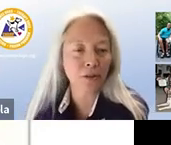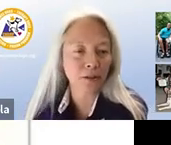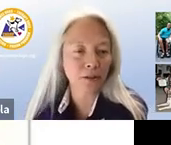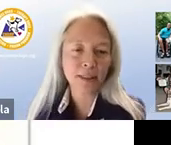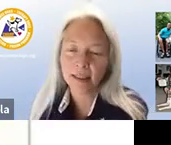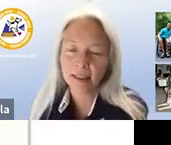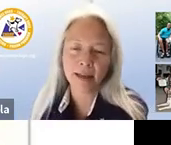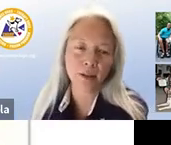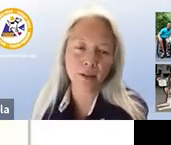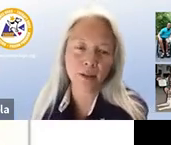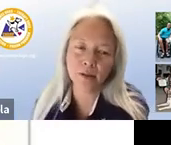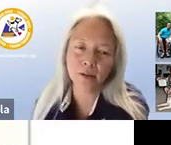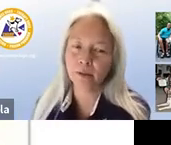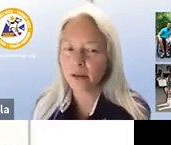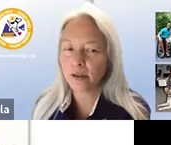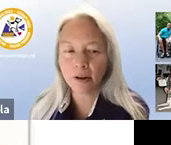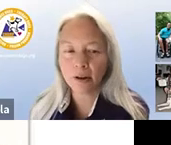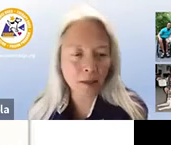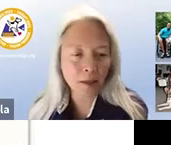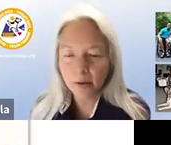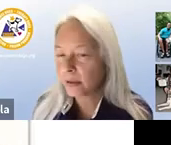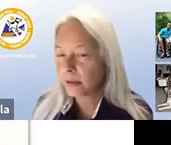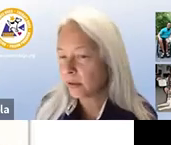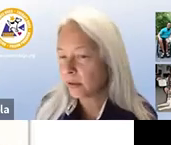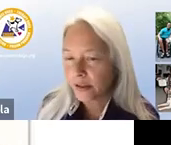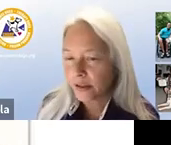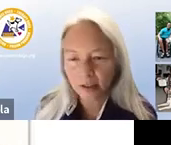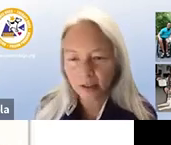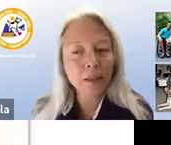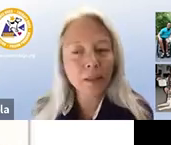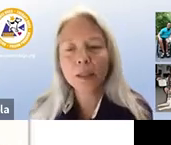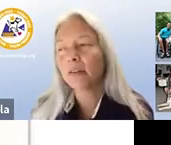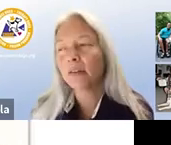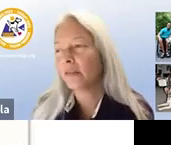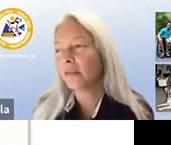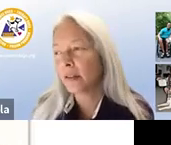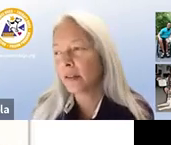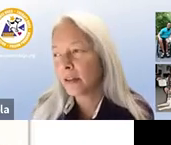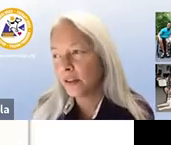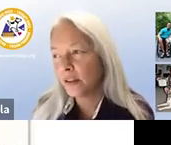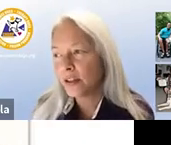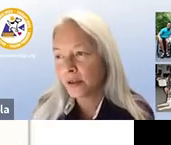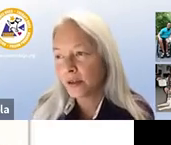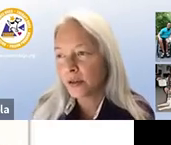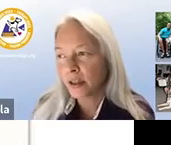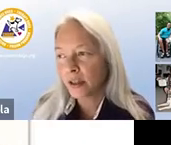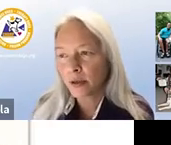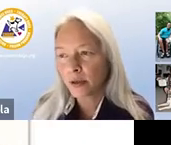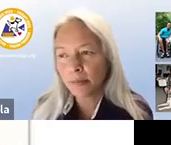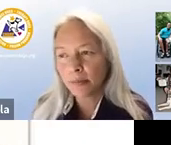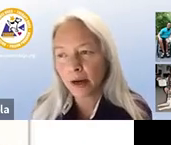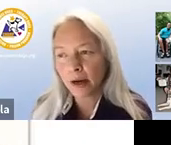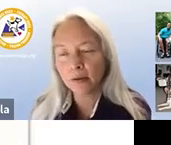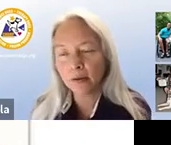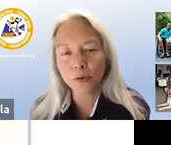the dog that includes don't use the dog's name if you know it please don't touch them we've had a few other few issues over the years